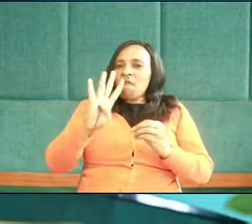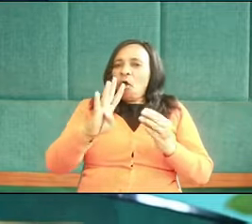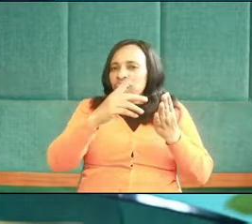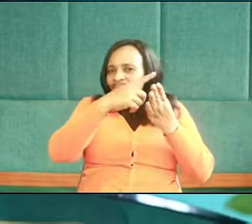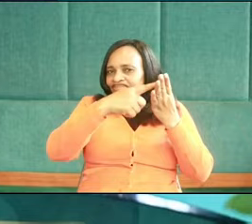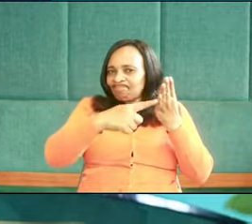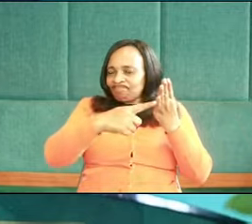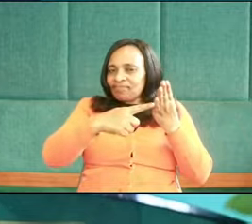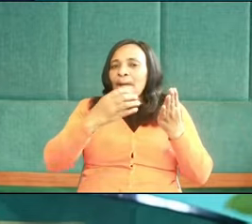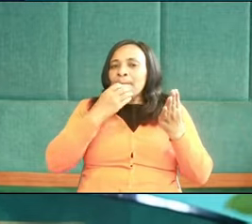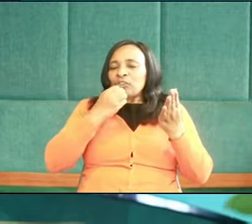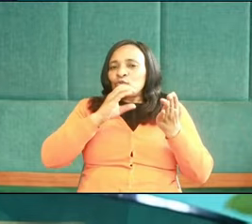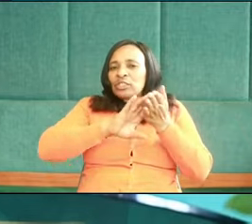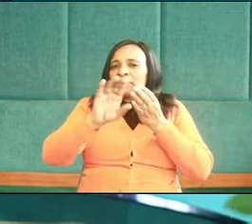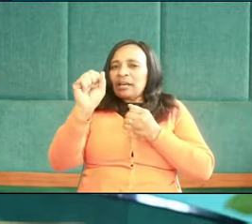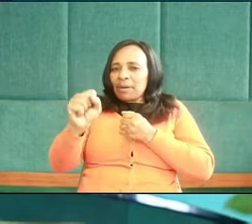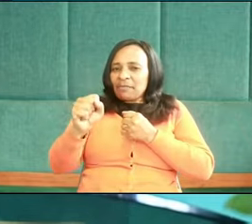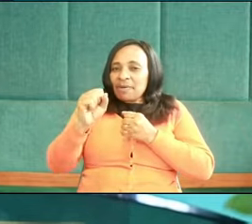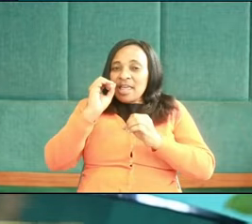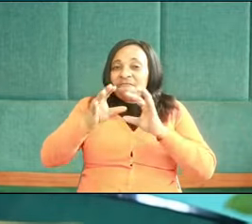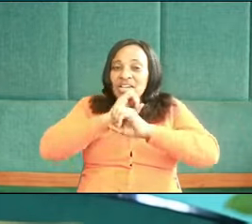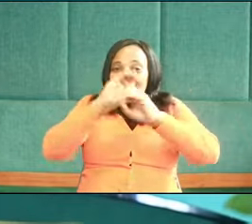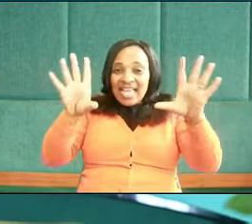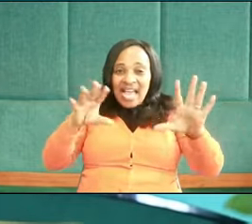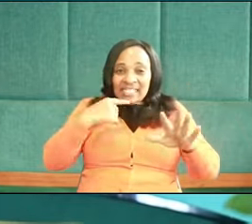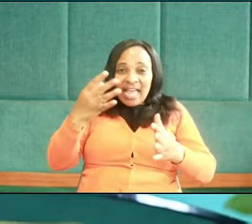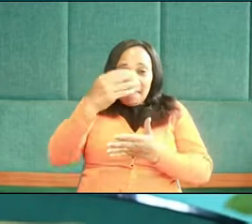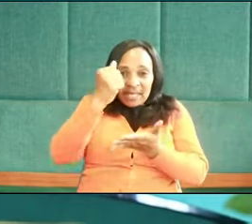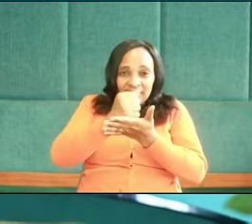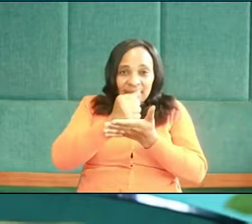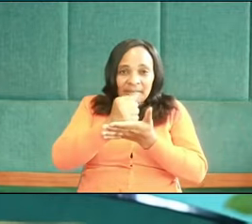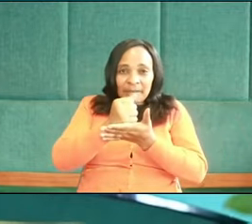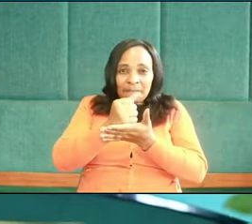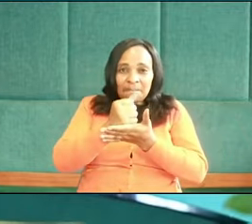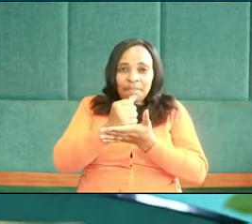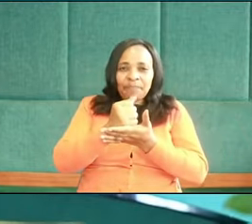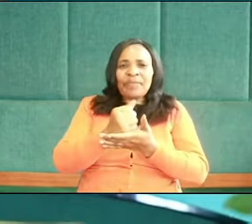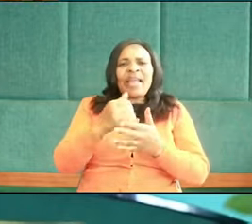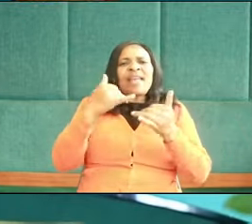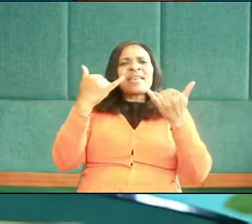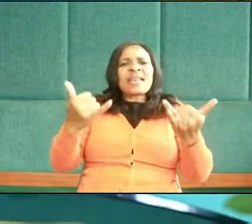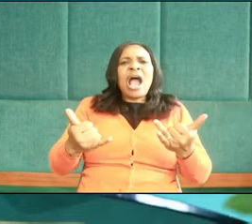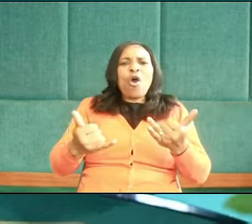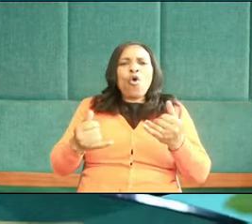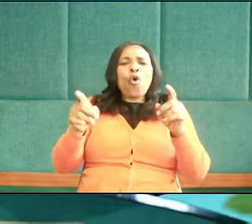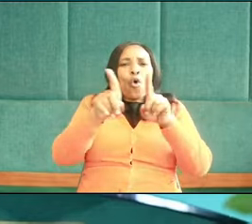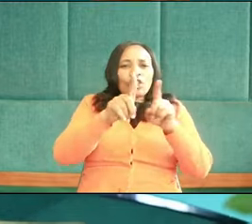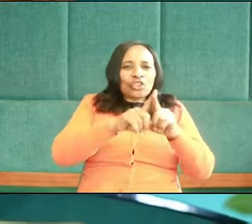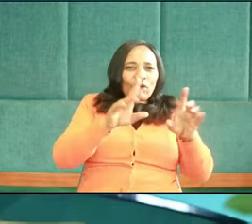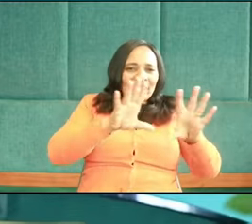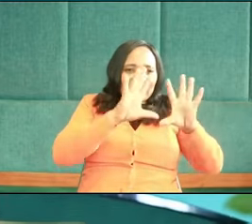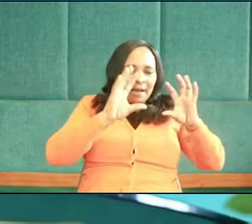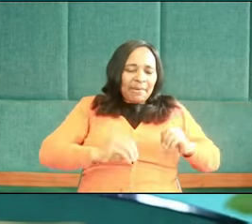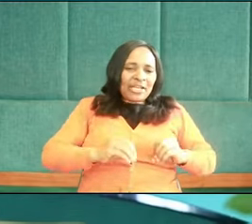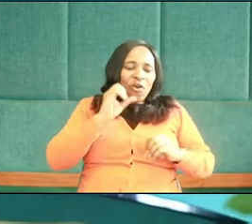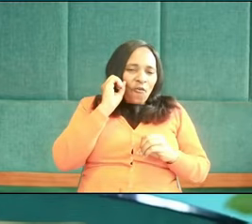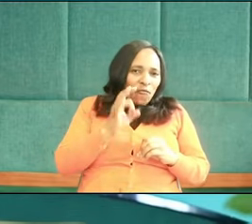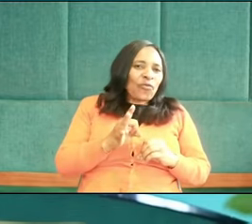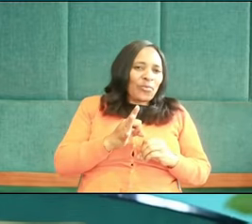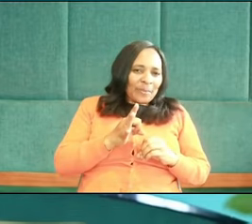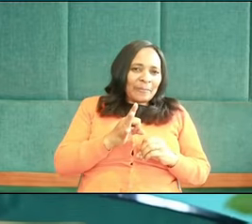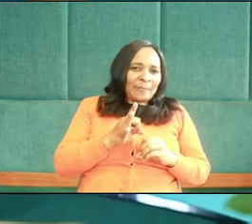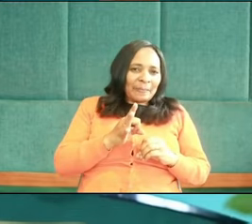Matthew chapter 5. If that is clear, say amen. And can I also inform you that it is also a summary of